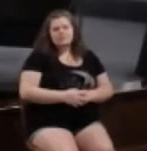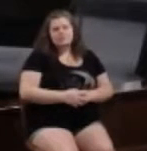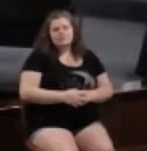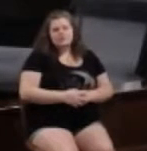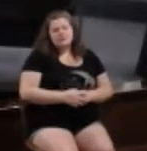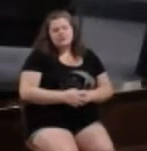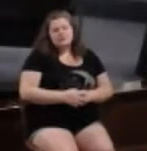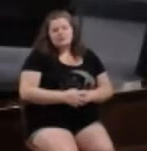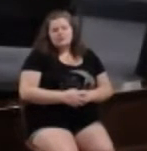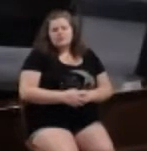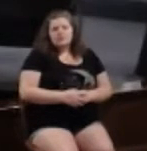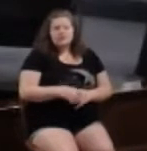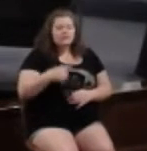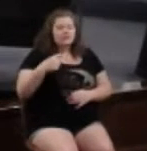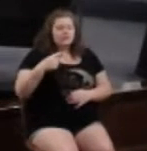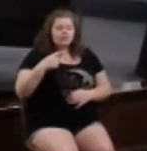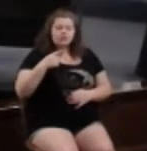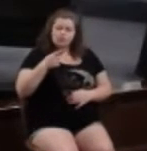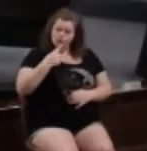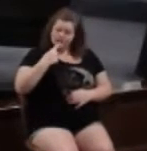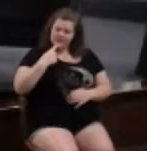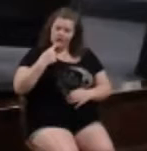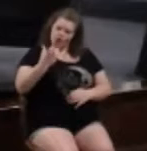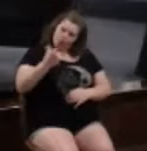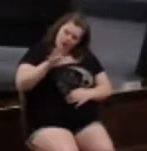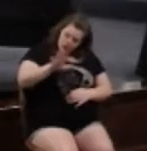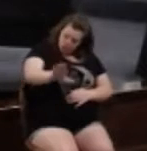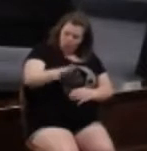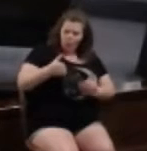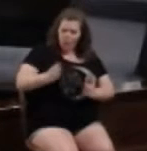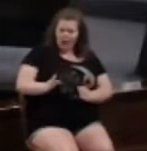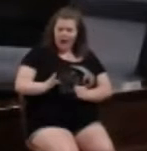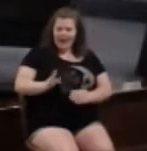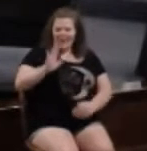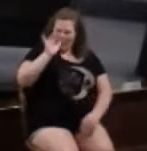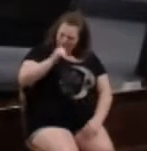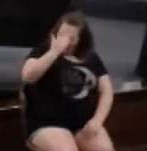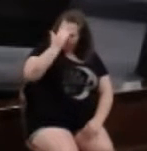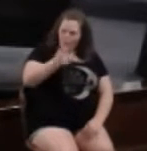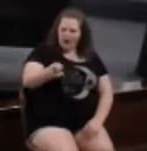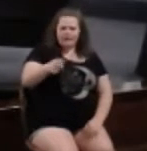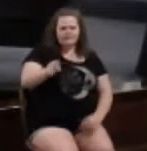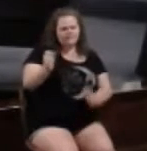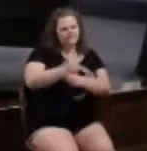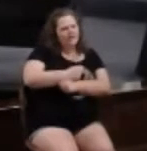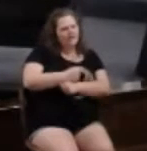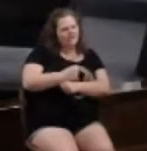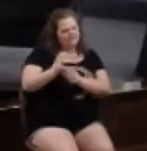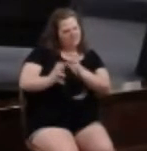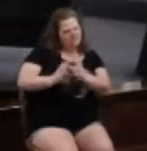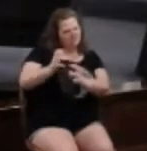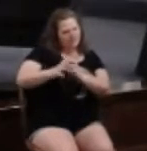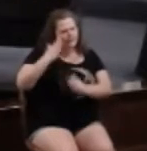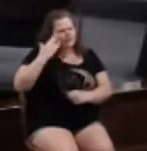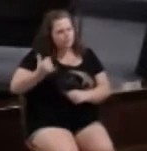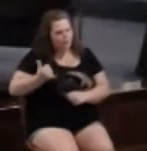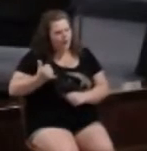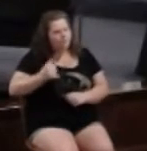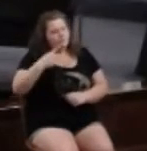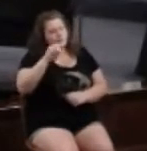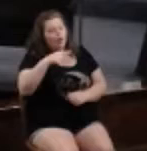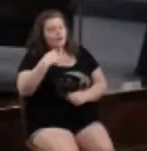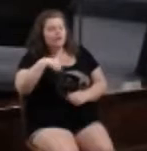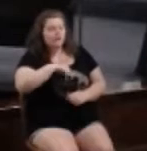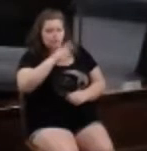He's saying you want it your way. And that is why you fight. Paul tells us in Romans